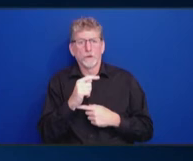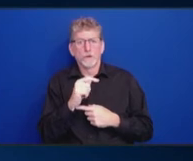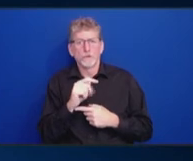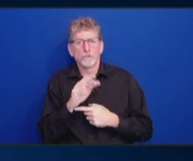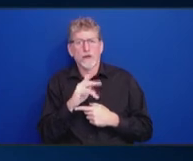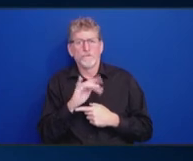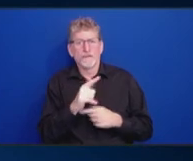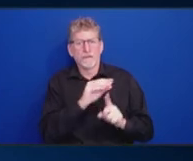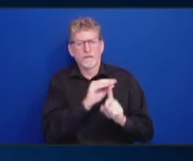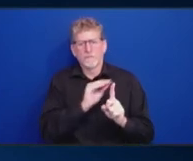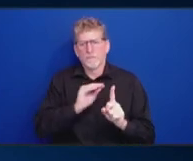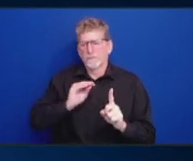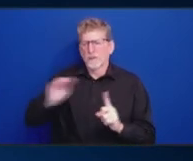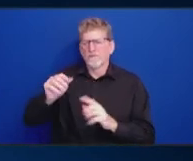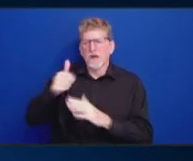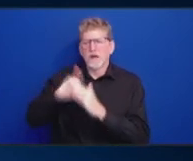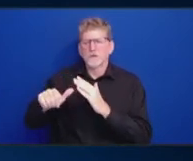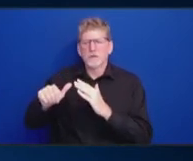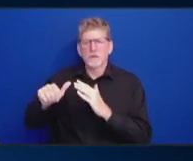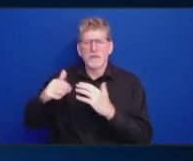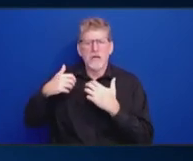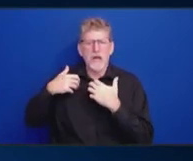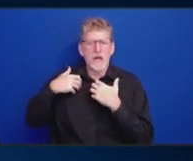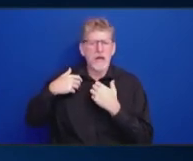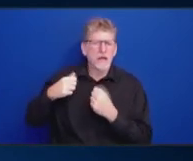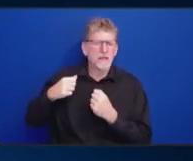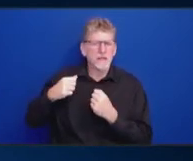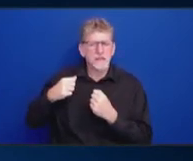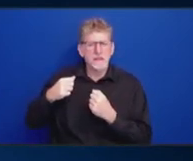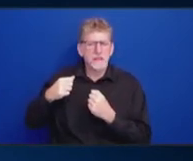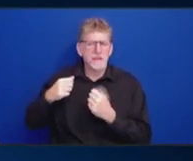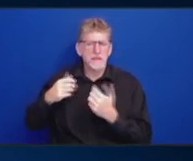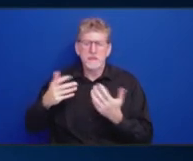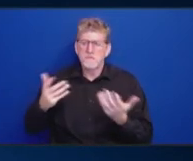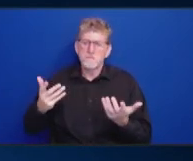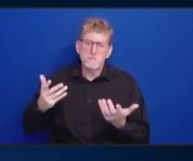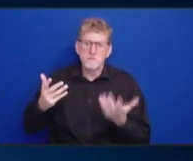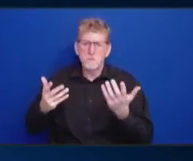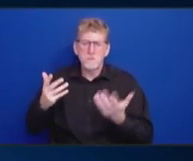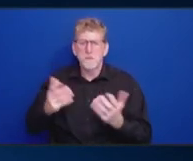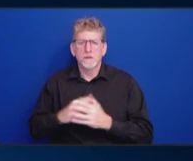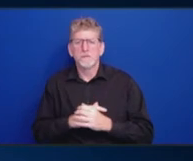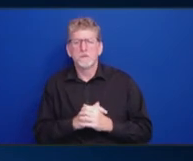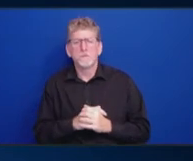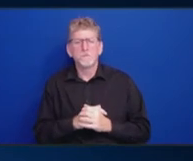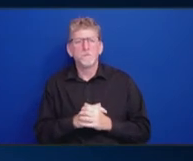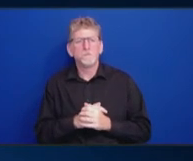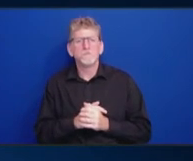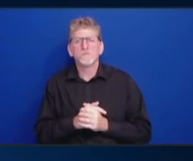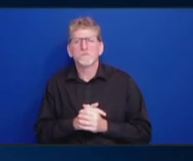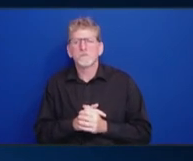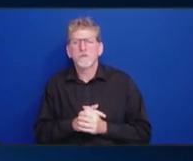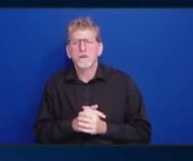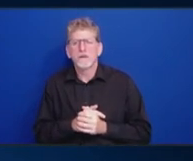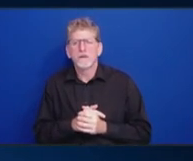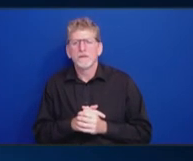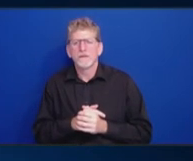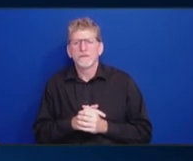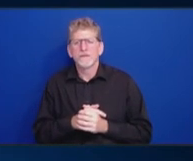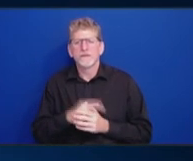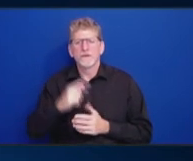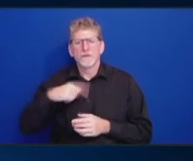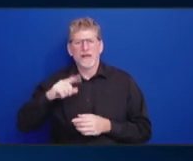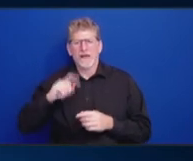questions because they offer in different places. But it's just, I'm suggesting just because we're going to have to divide ourselves into subcommittees. And